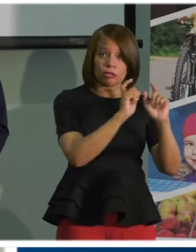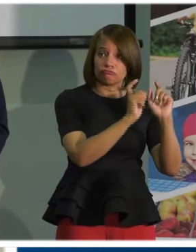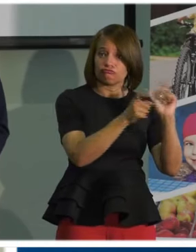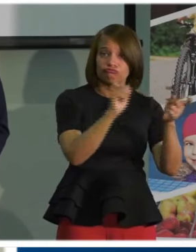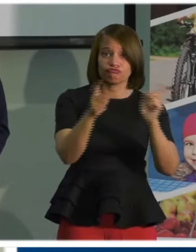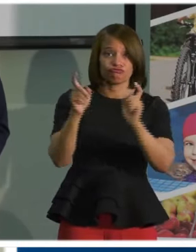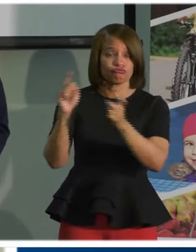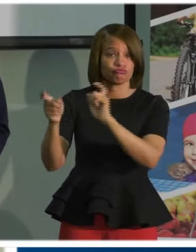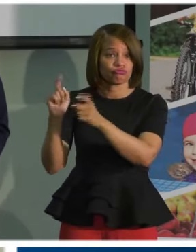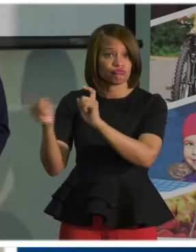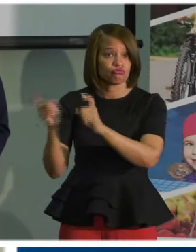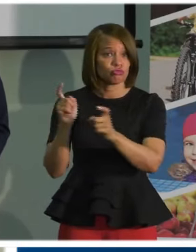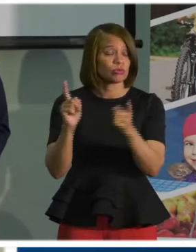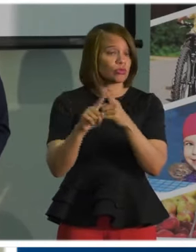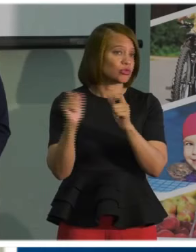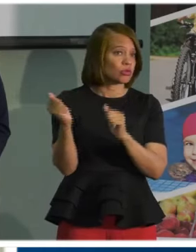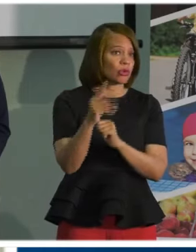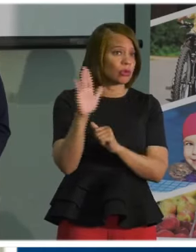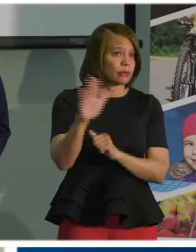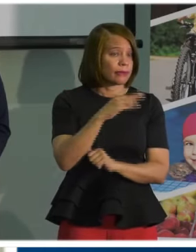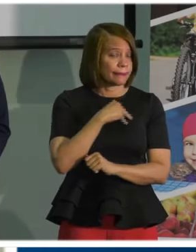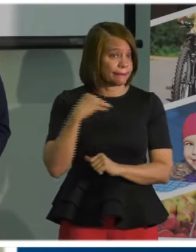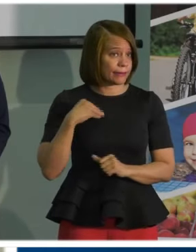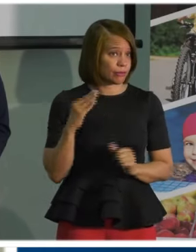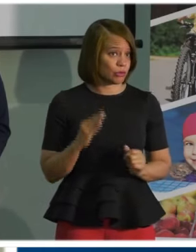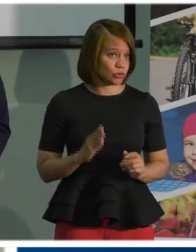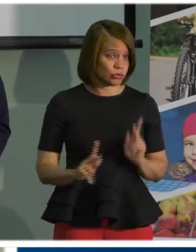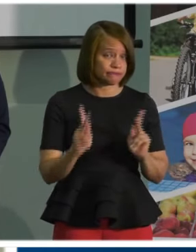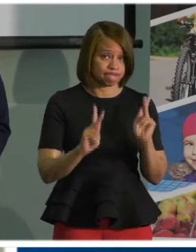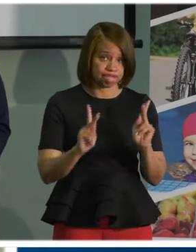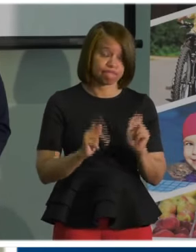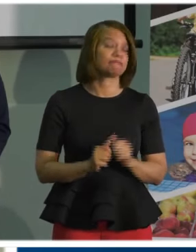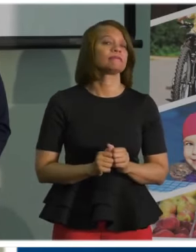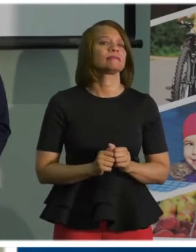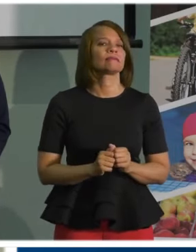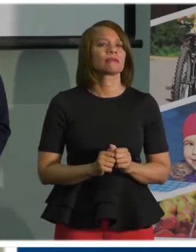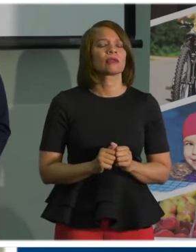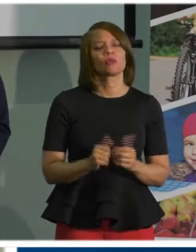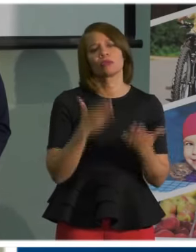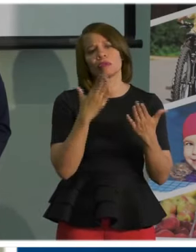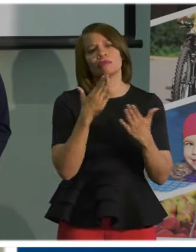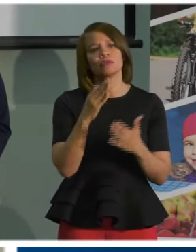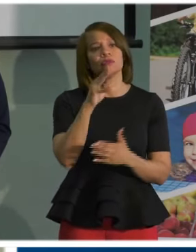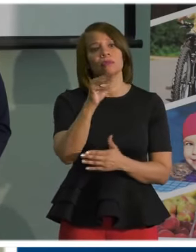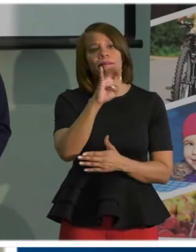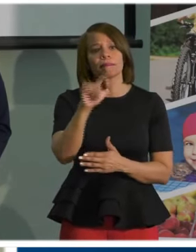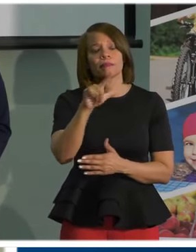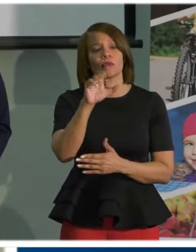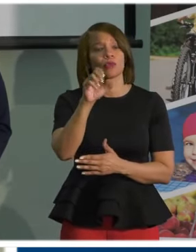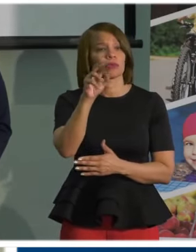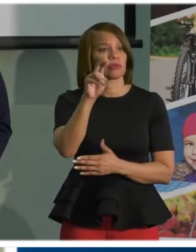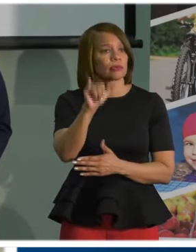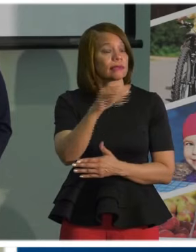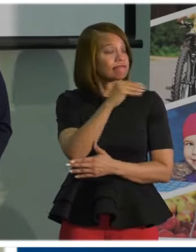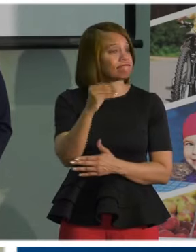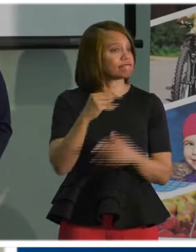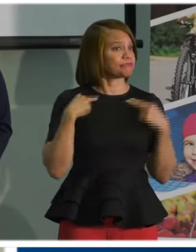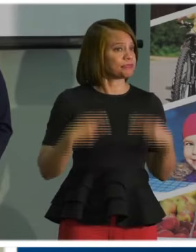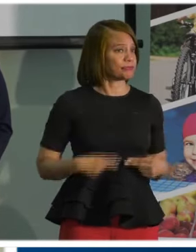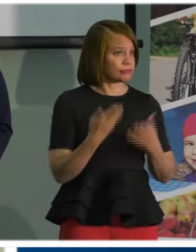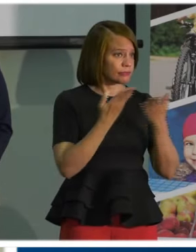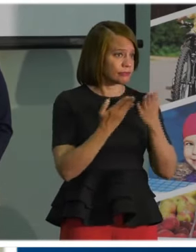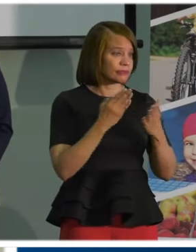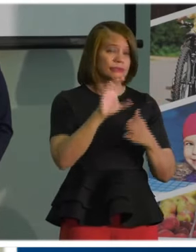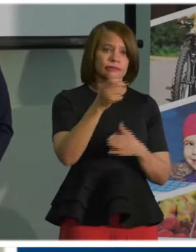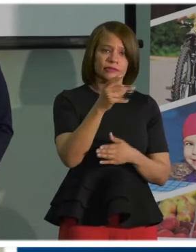through their members. We're grateful to Michael Corey and the Human Services Chamber for their work